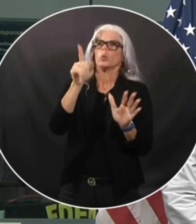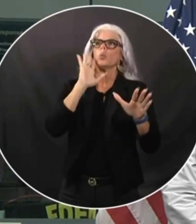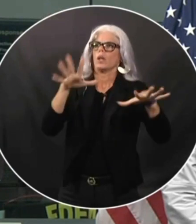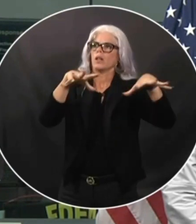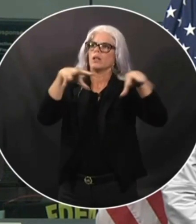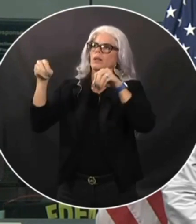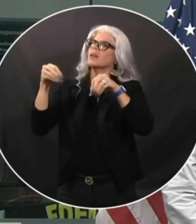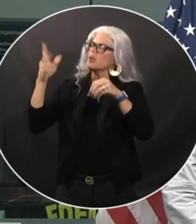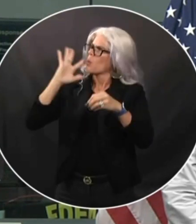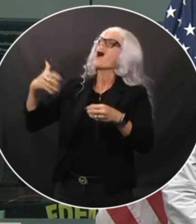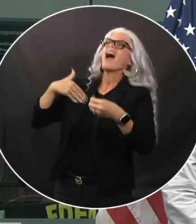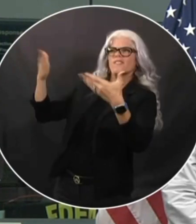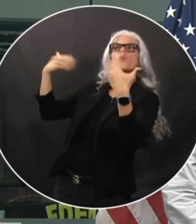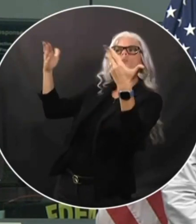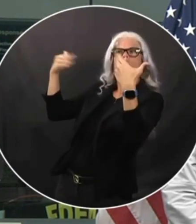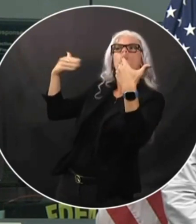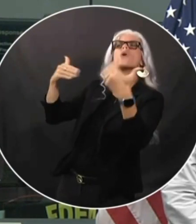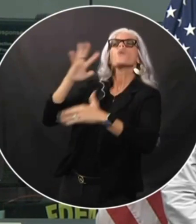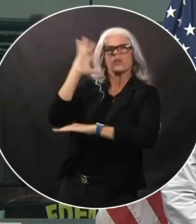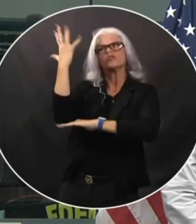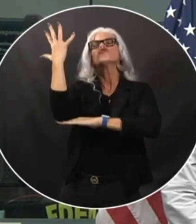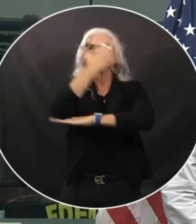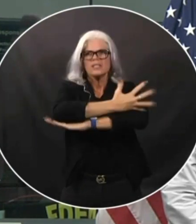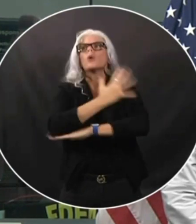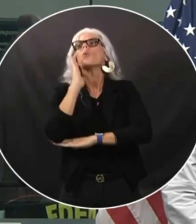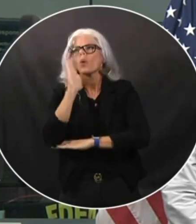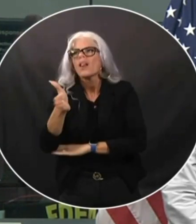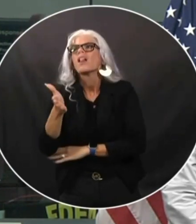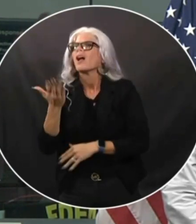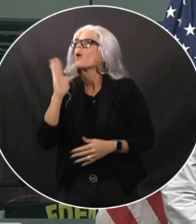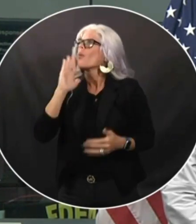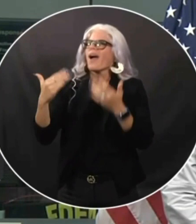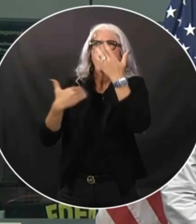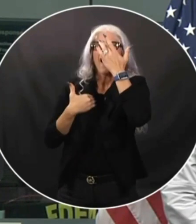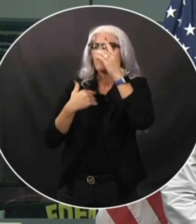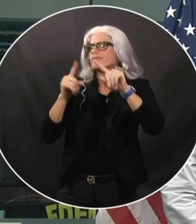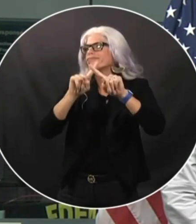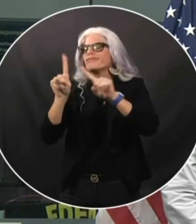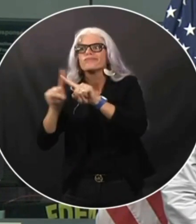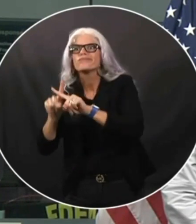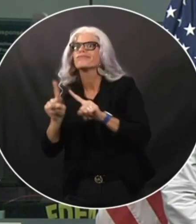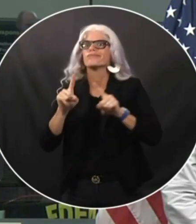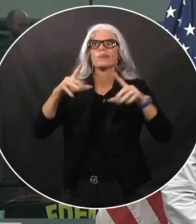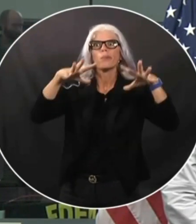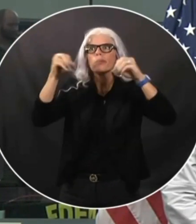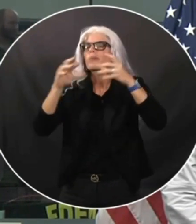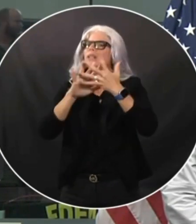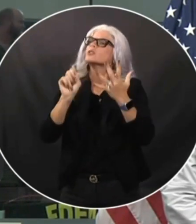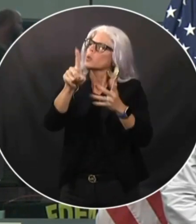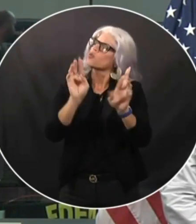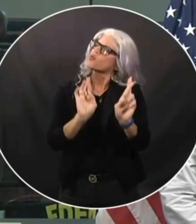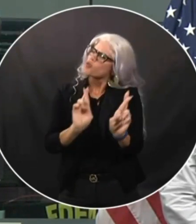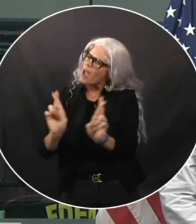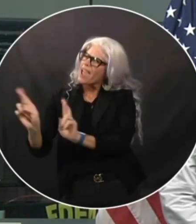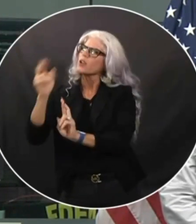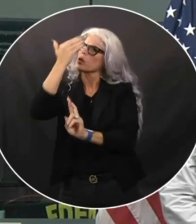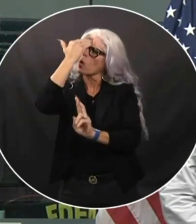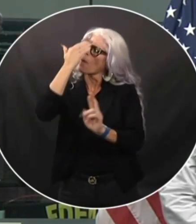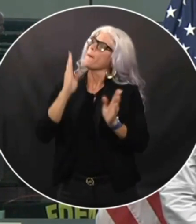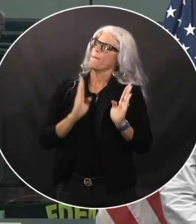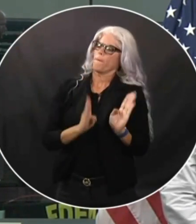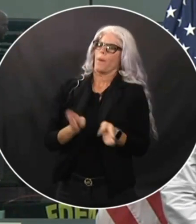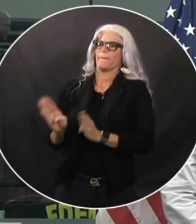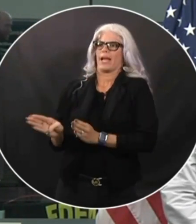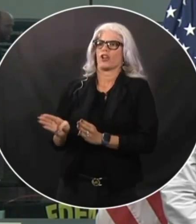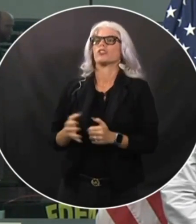It's going to knock over trees. It's going to cause interruptions. And so that's just the name of the game. So just be prepared for that. And then they have the